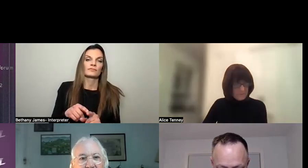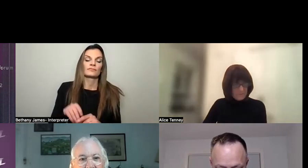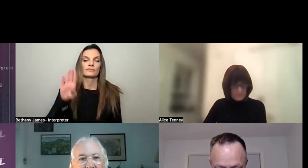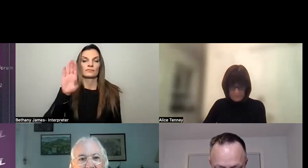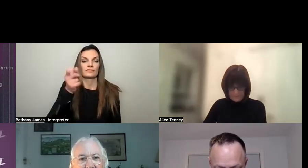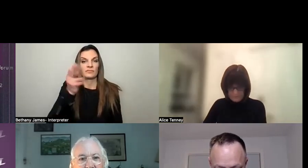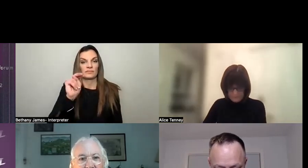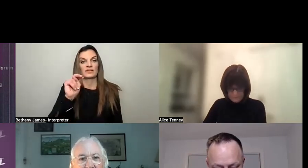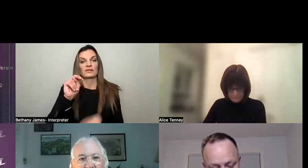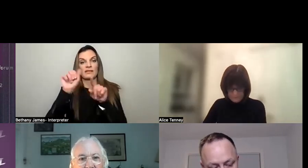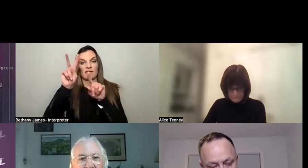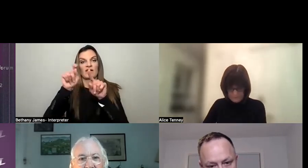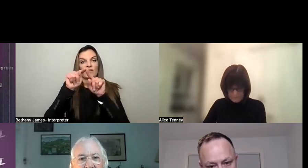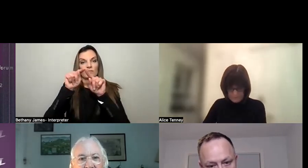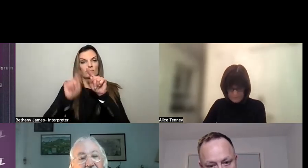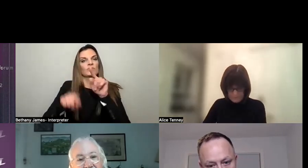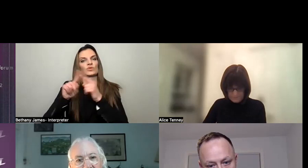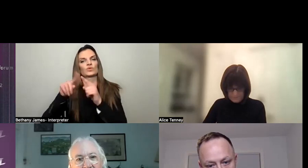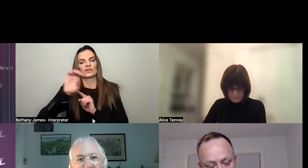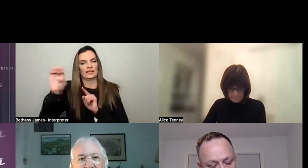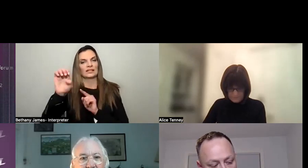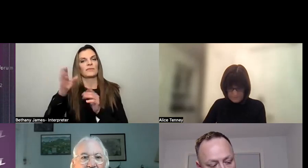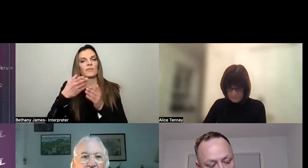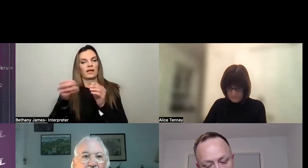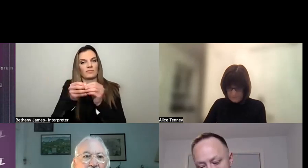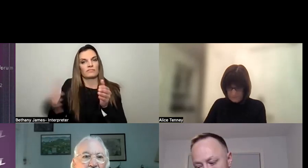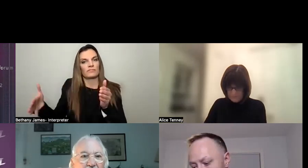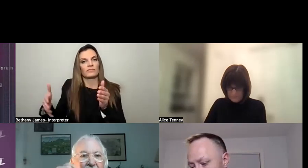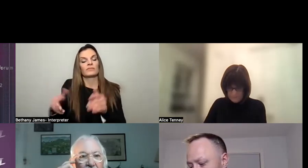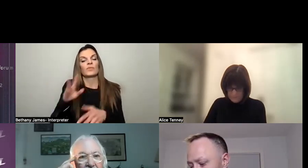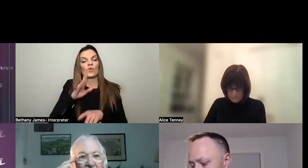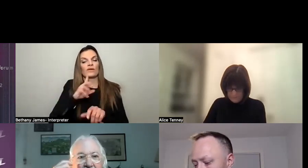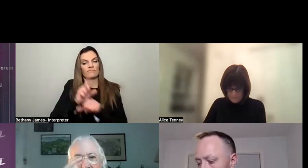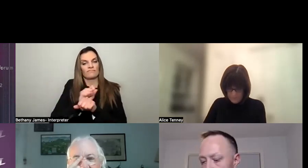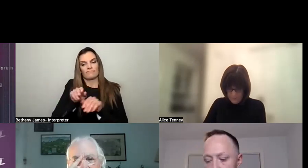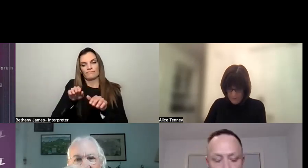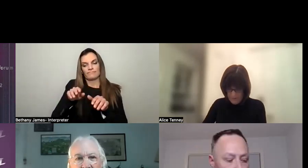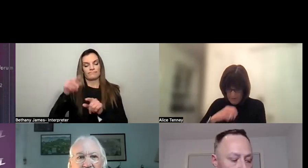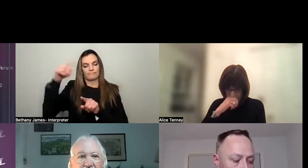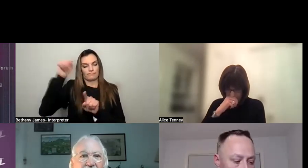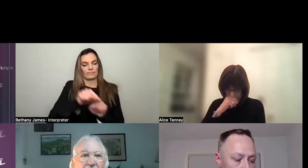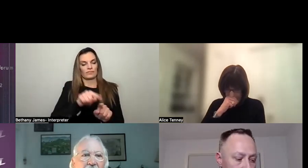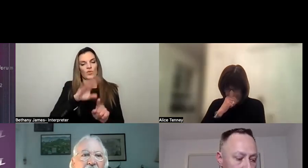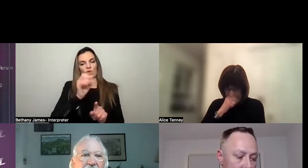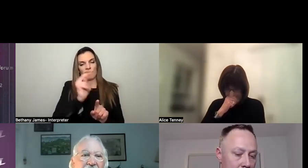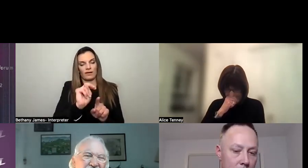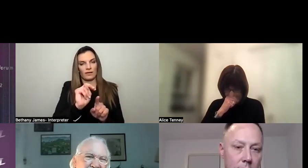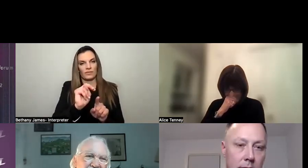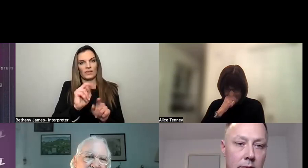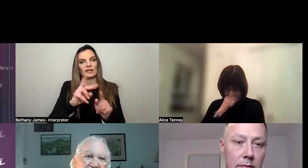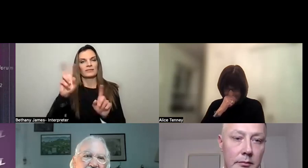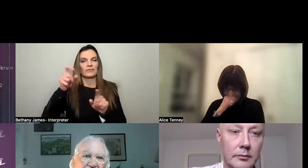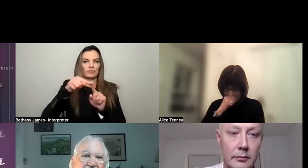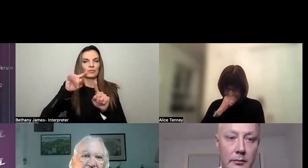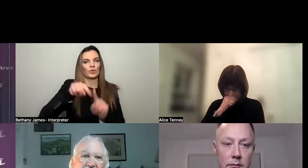Avenue into the East Parcel so that into the common so it would loop around and come out on Continental Street. So it's